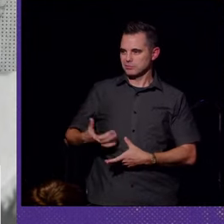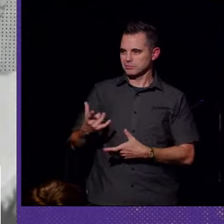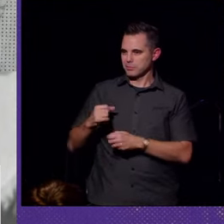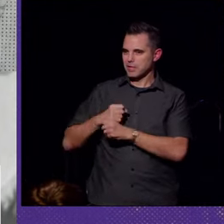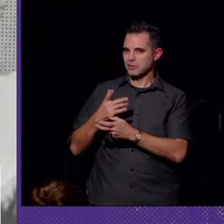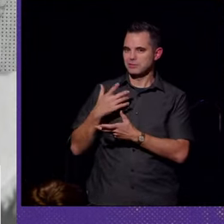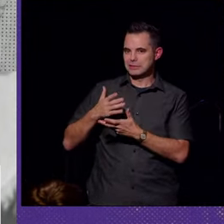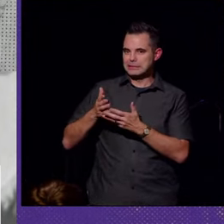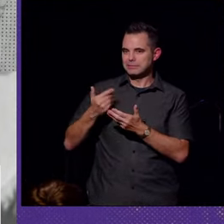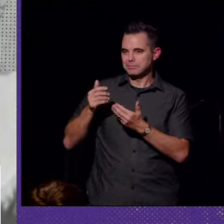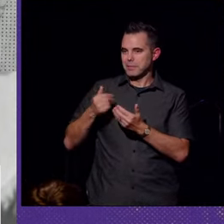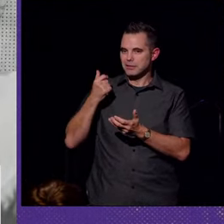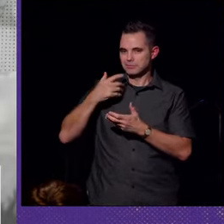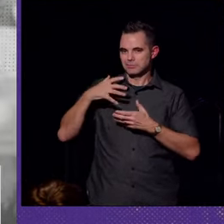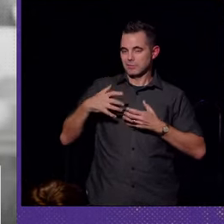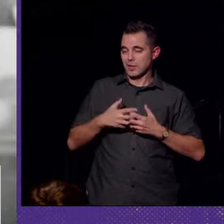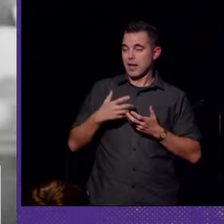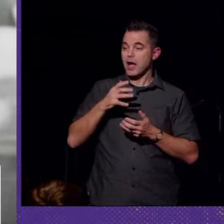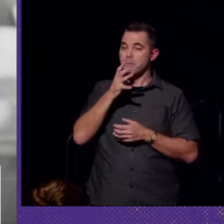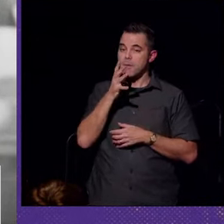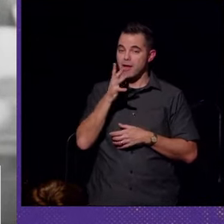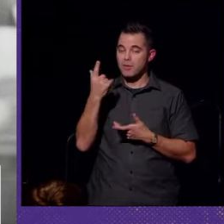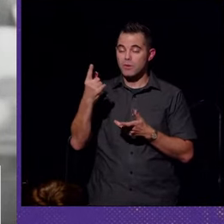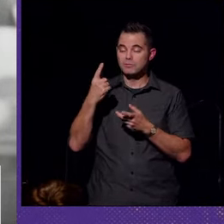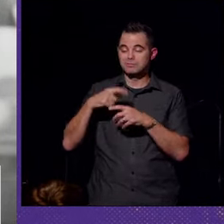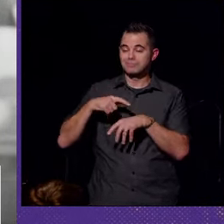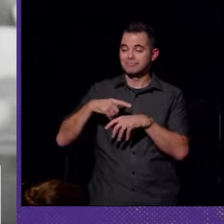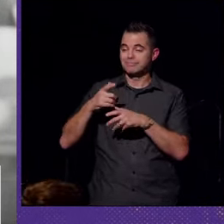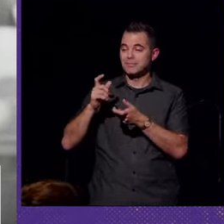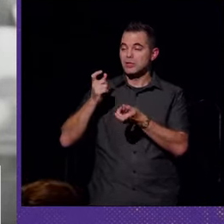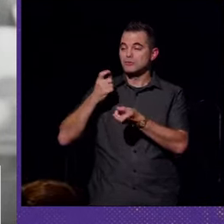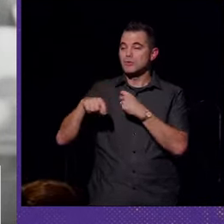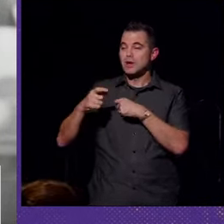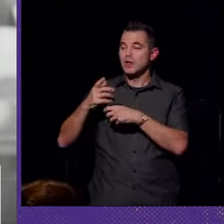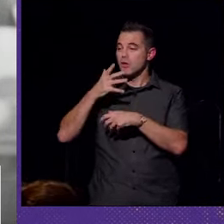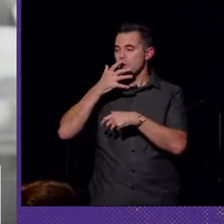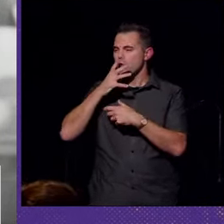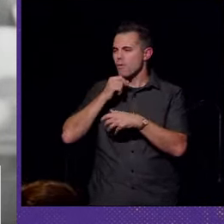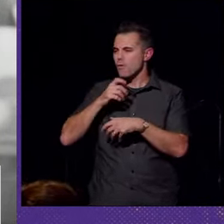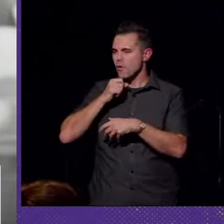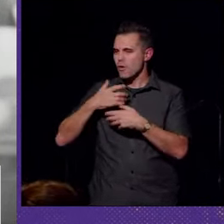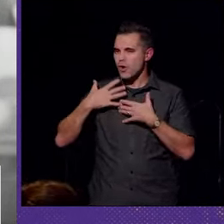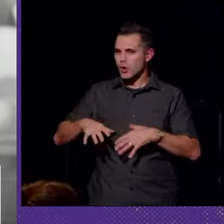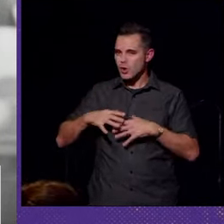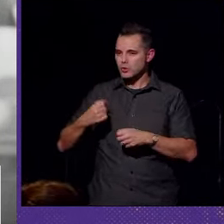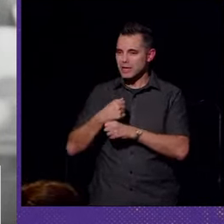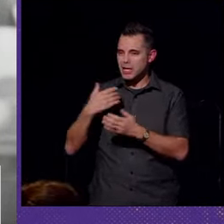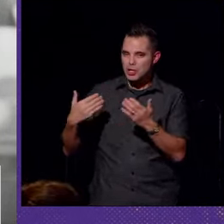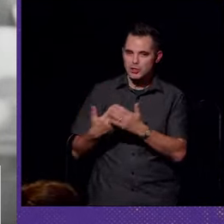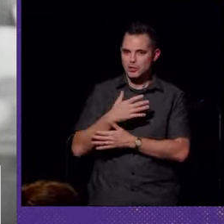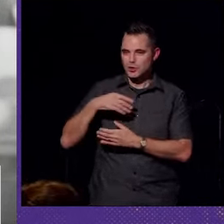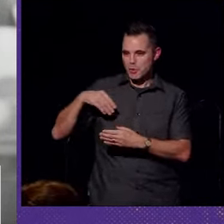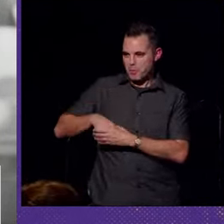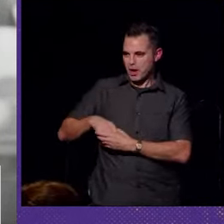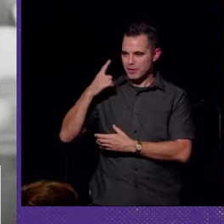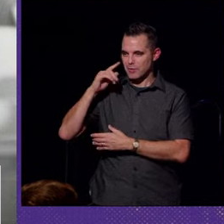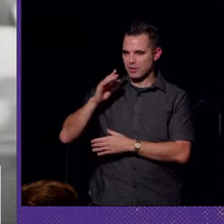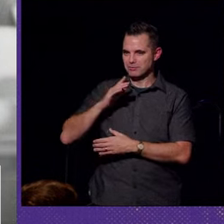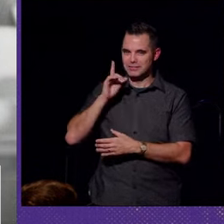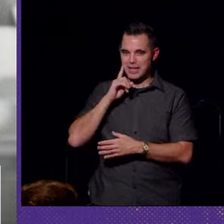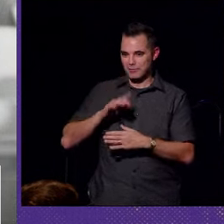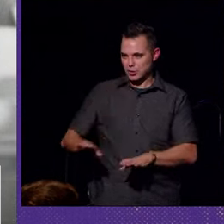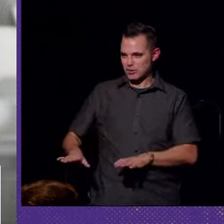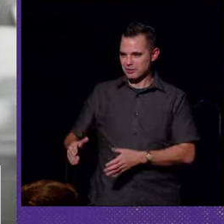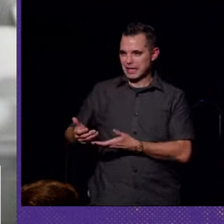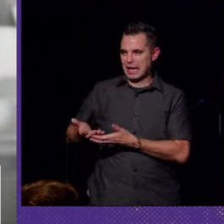claps. And mothers even repurposed outgrown clothing to create new pockets for their deaf children to